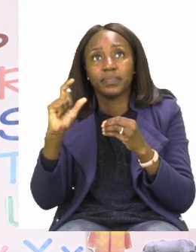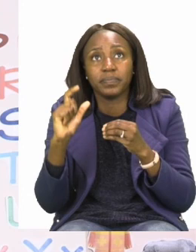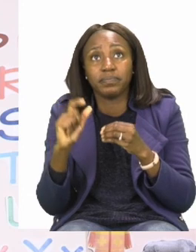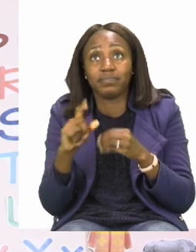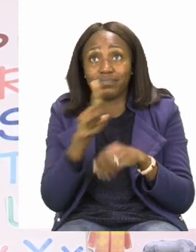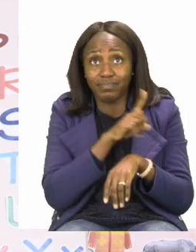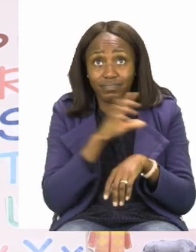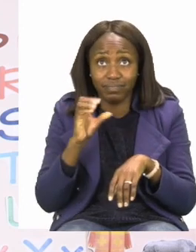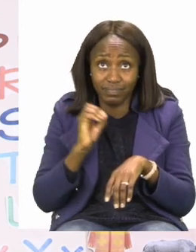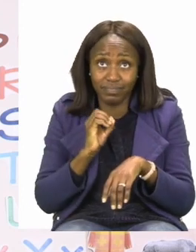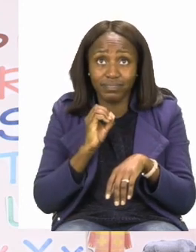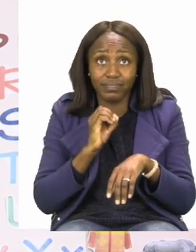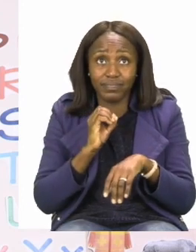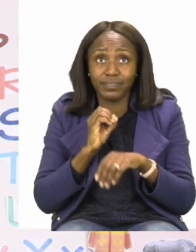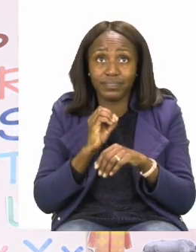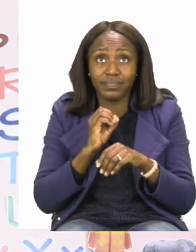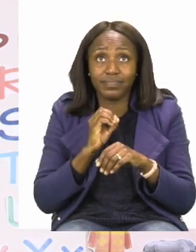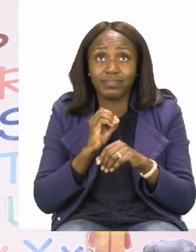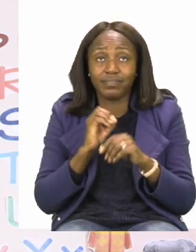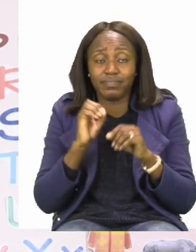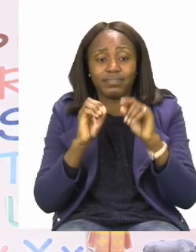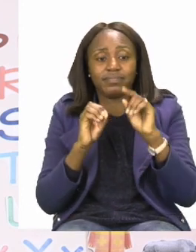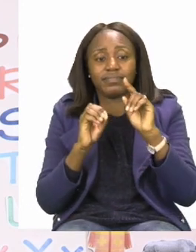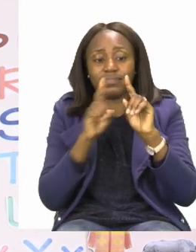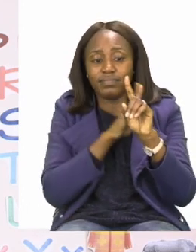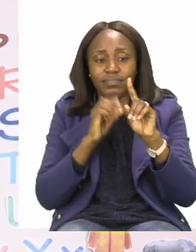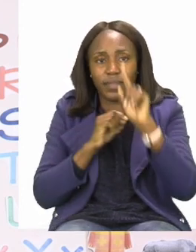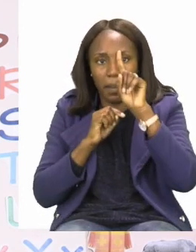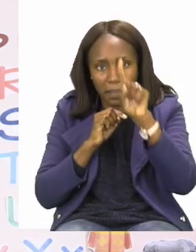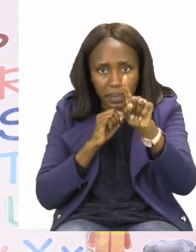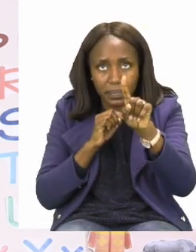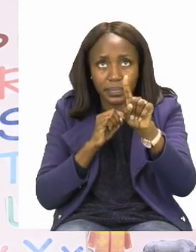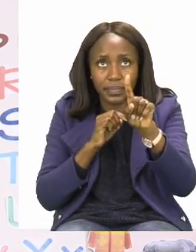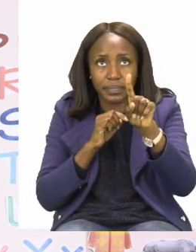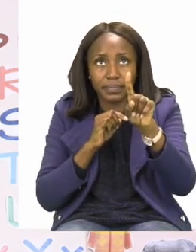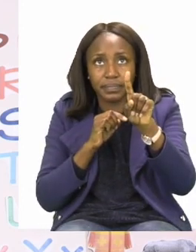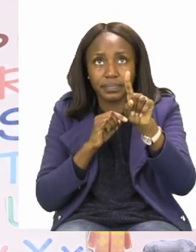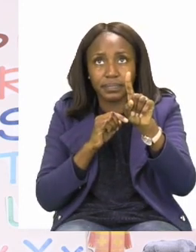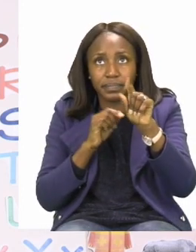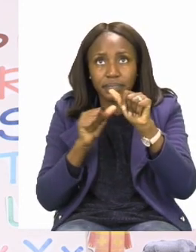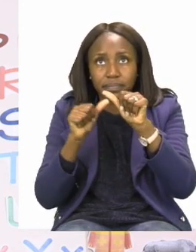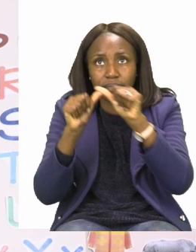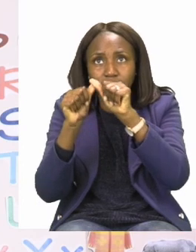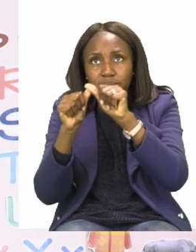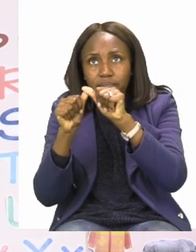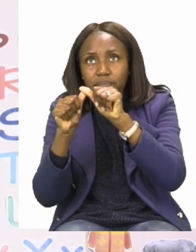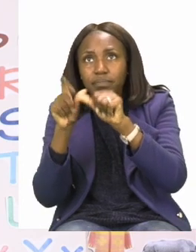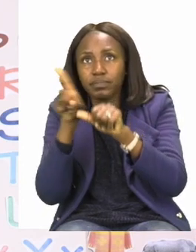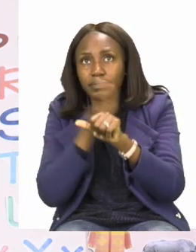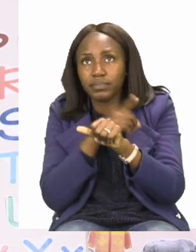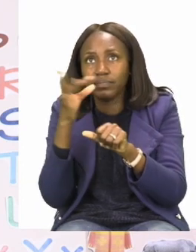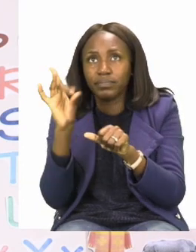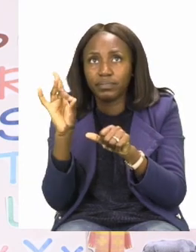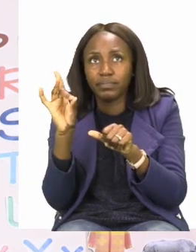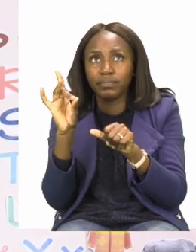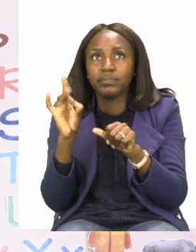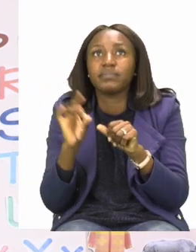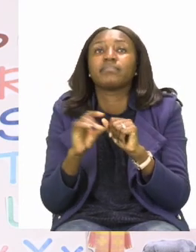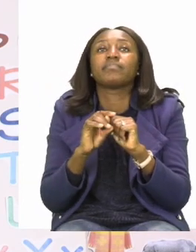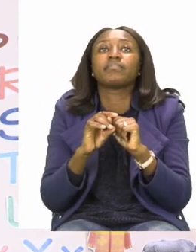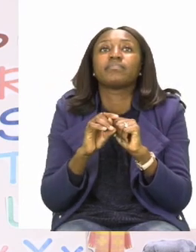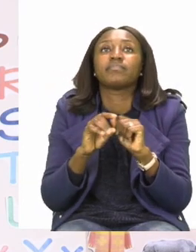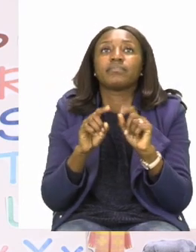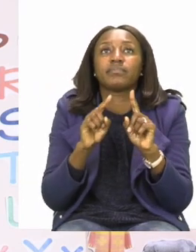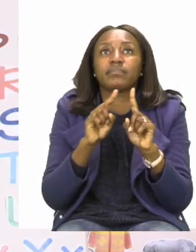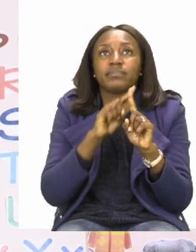here. I want you to also put your finger on 10 and now we're going to count going to 18. Let's go.